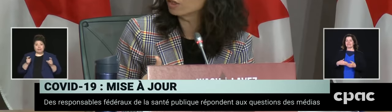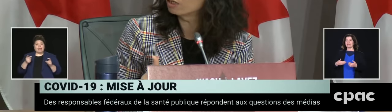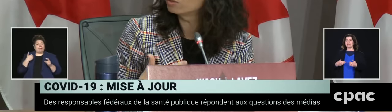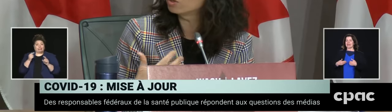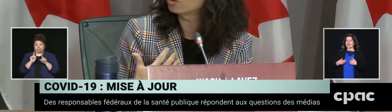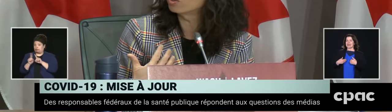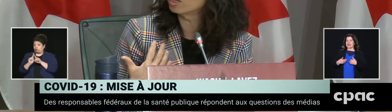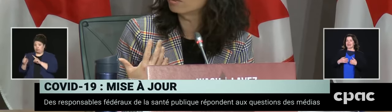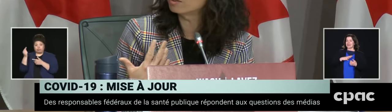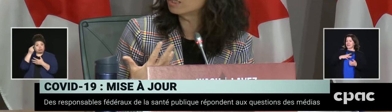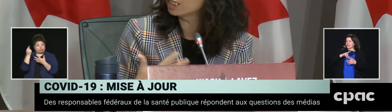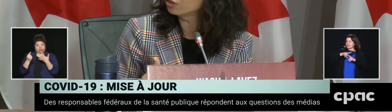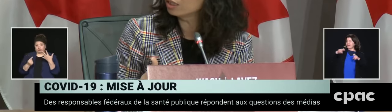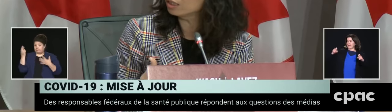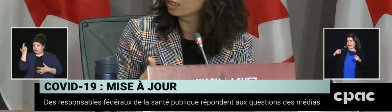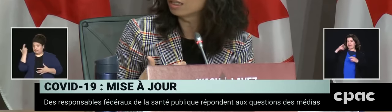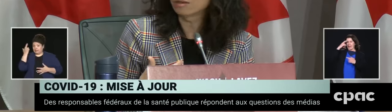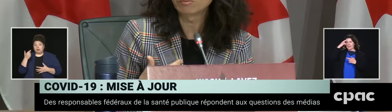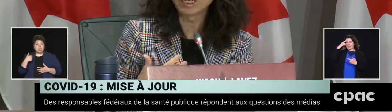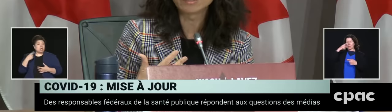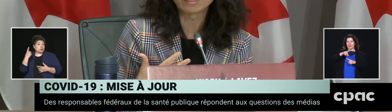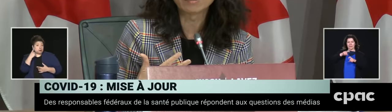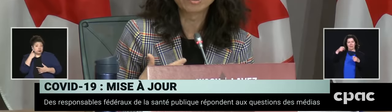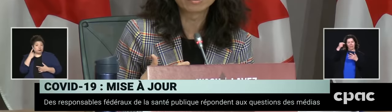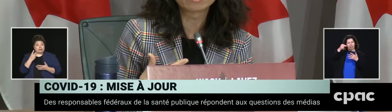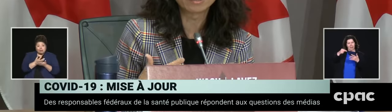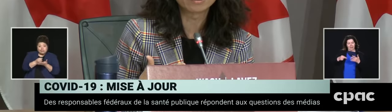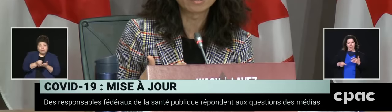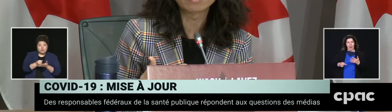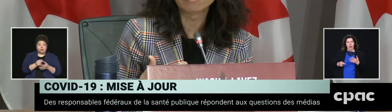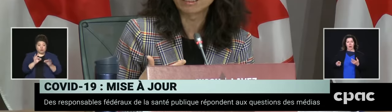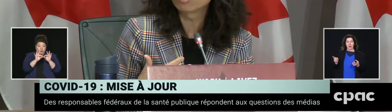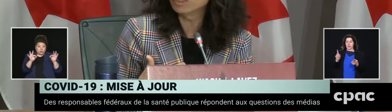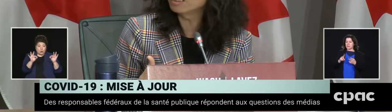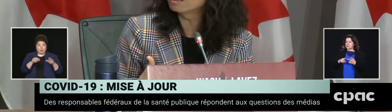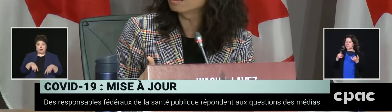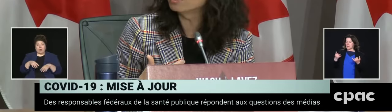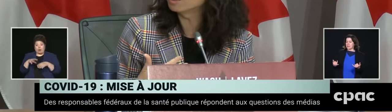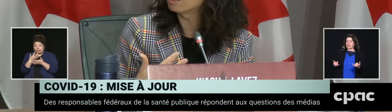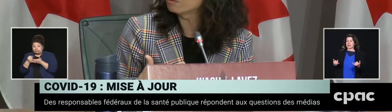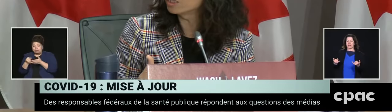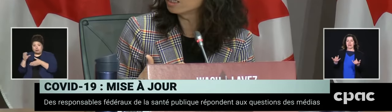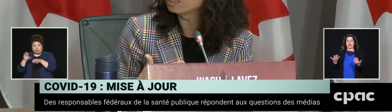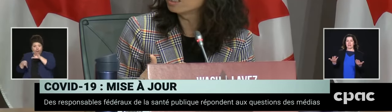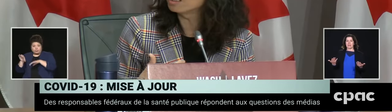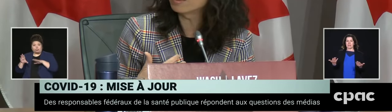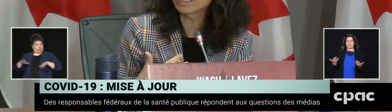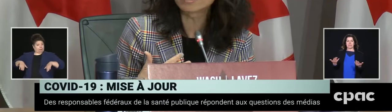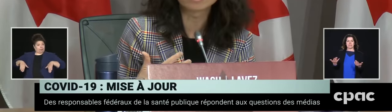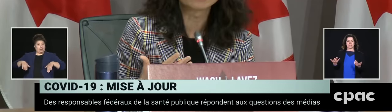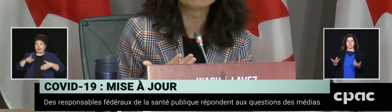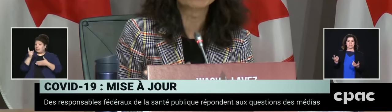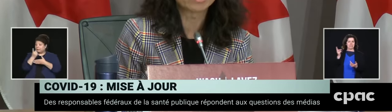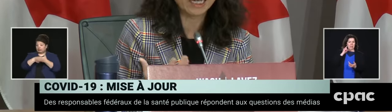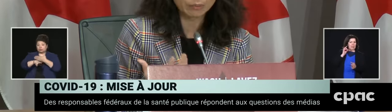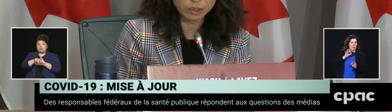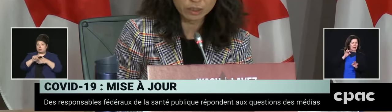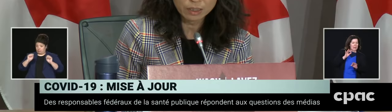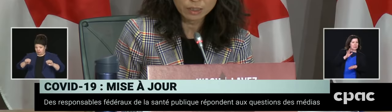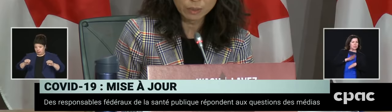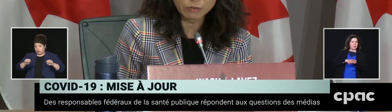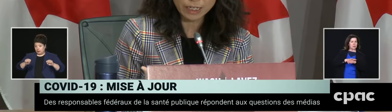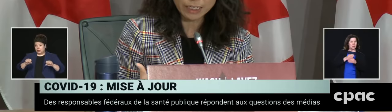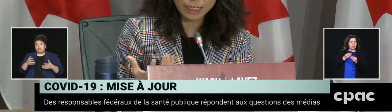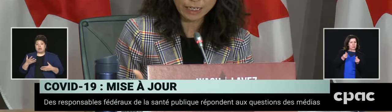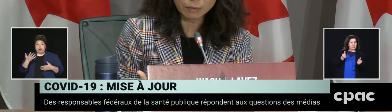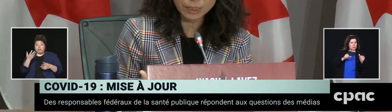about swabs or about reagents, but I'm not saying that next week or the week after something suddenly wouldn't happen.